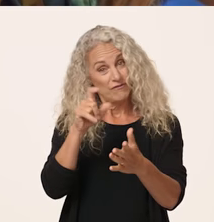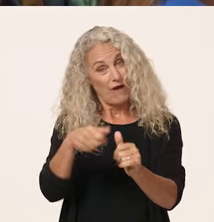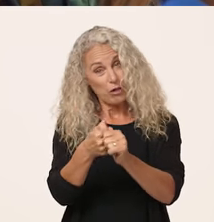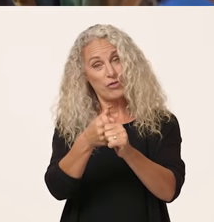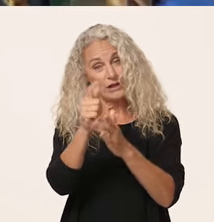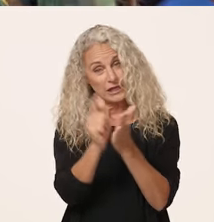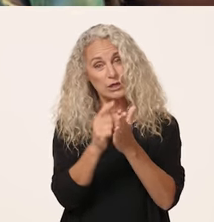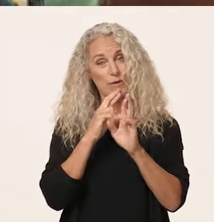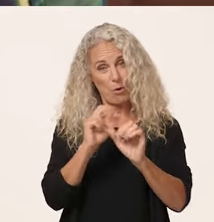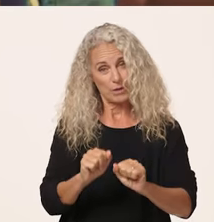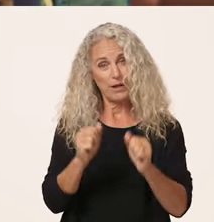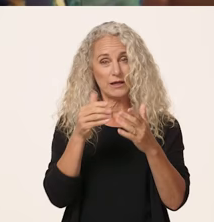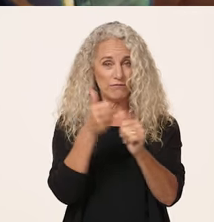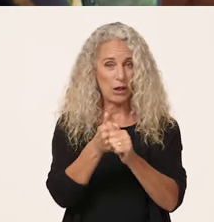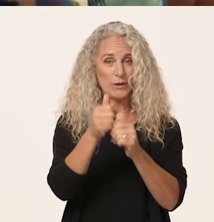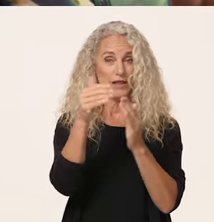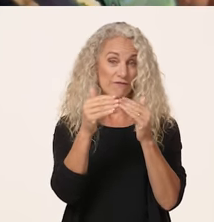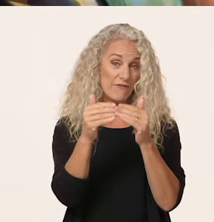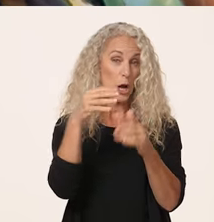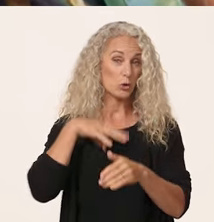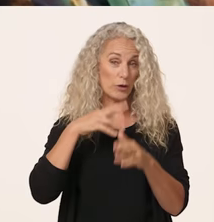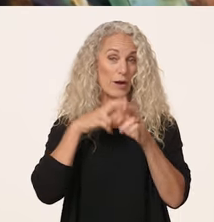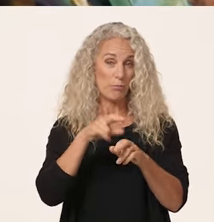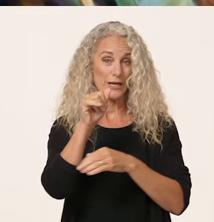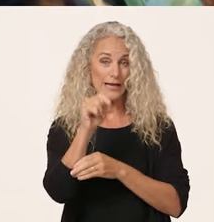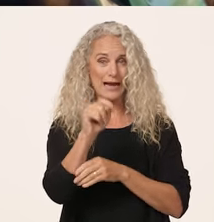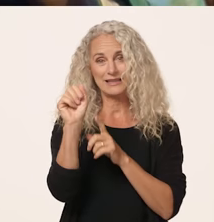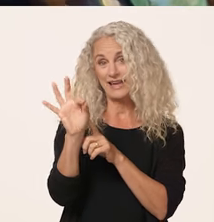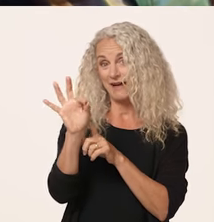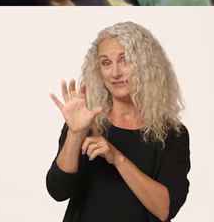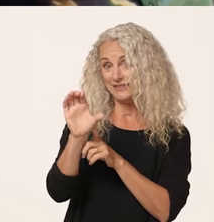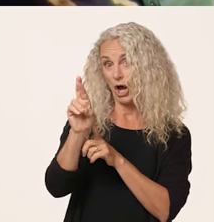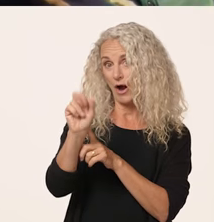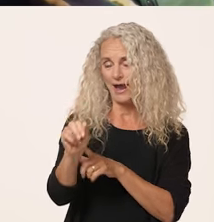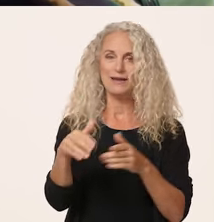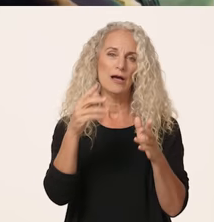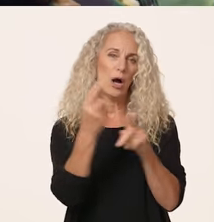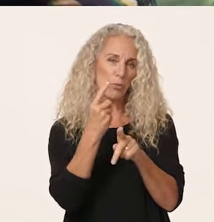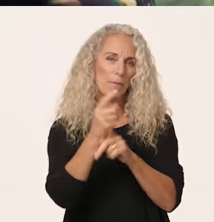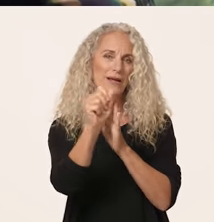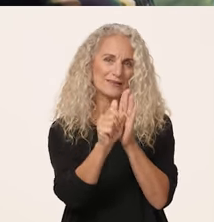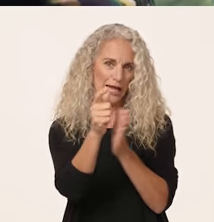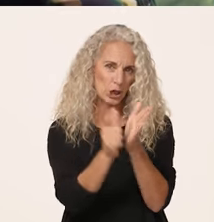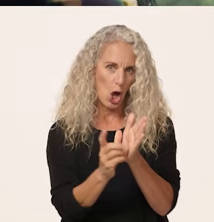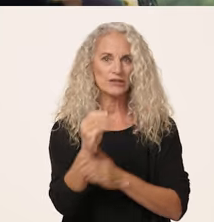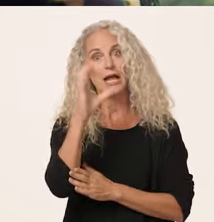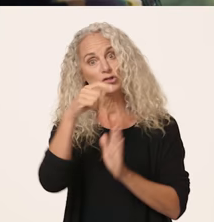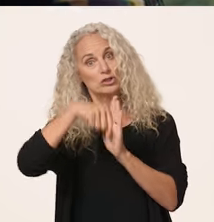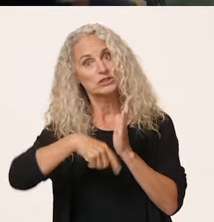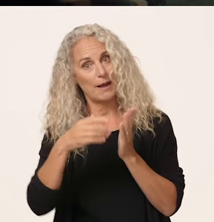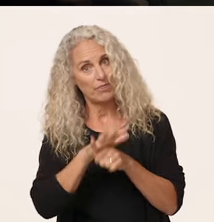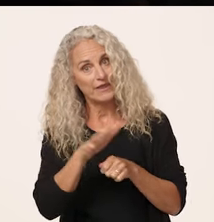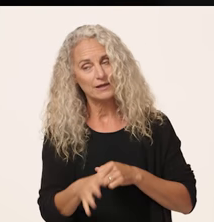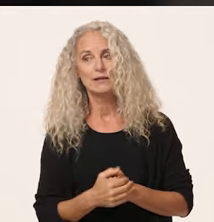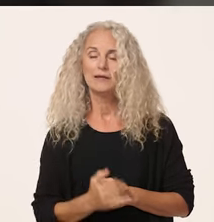legally reportable in accordance with the Fair Credit Reporting Act or the FCRA, applicable state laws, and search